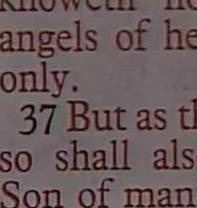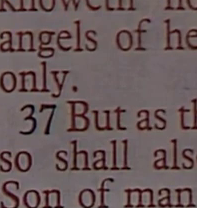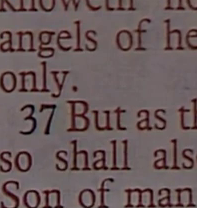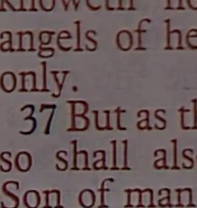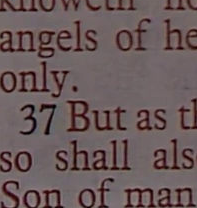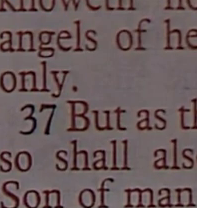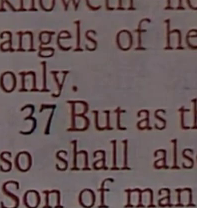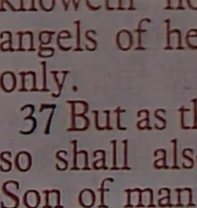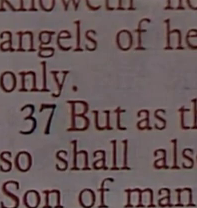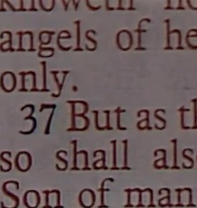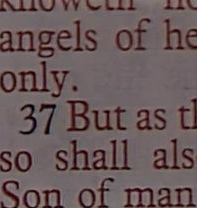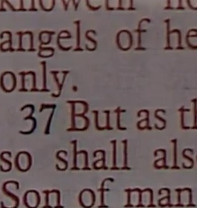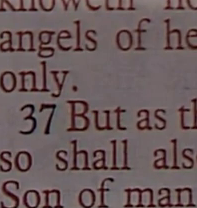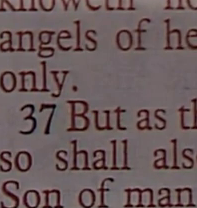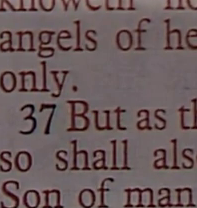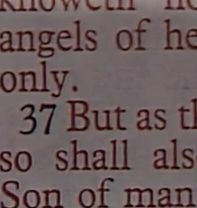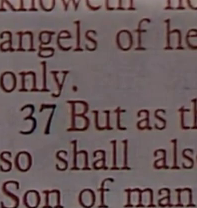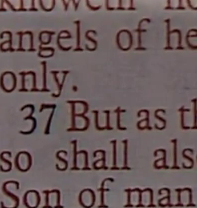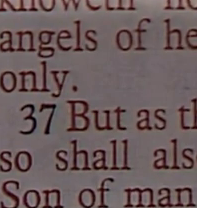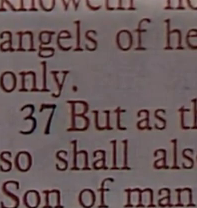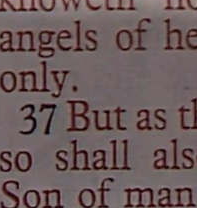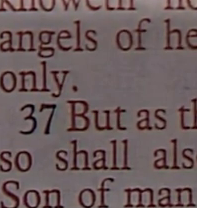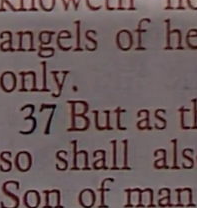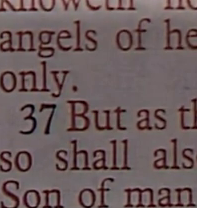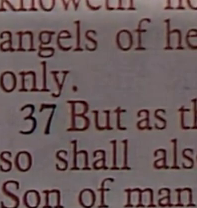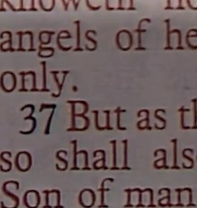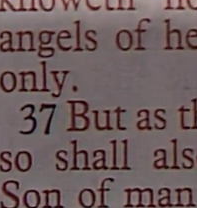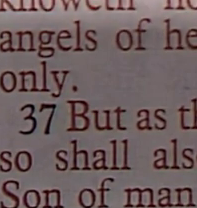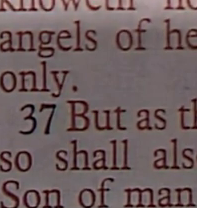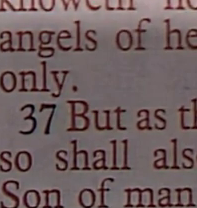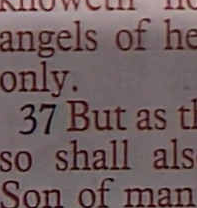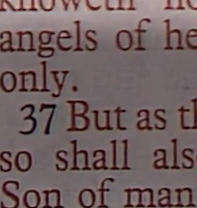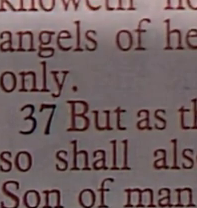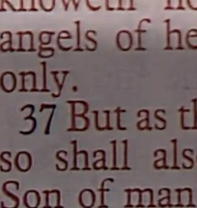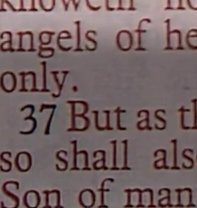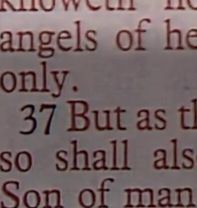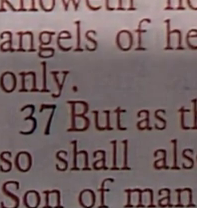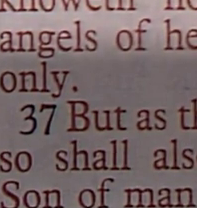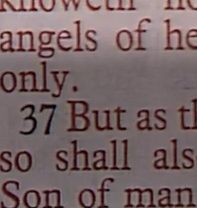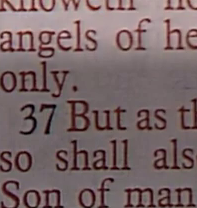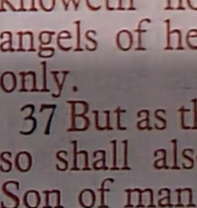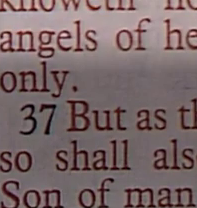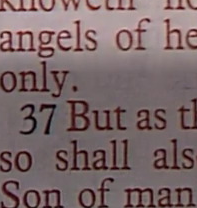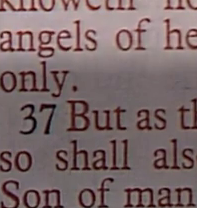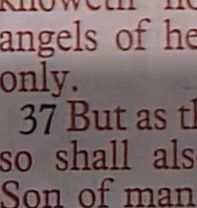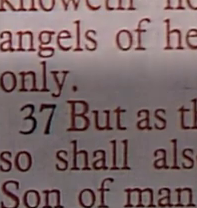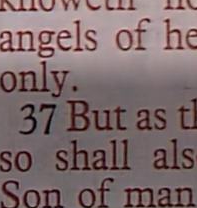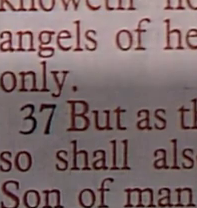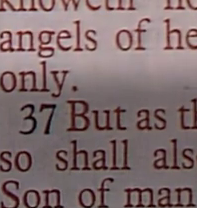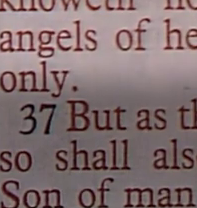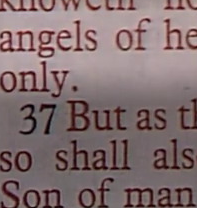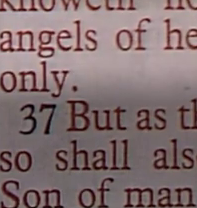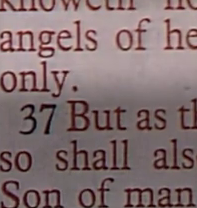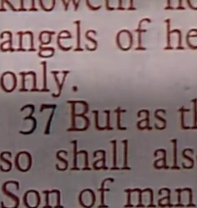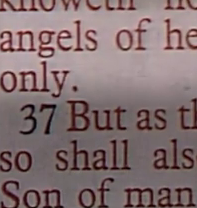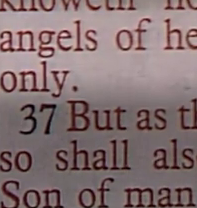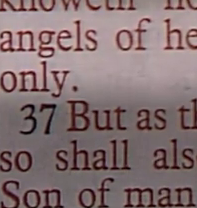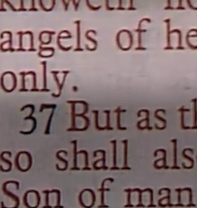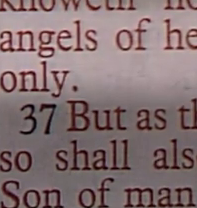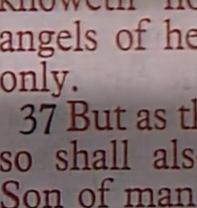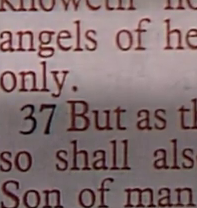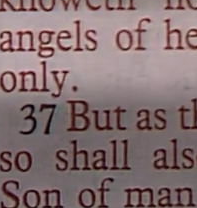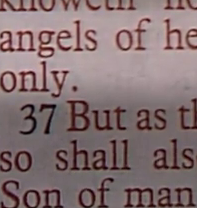word shall not pass away But of that day and hour Knoweth no man No, not the angels of heaven But my Father